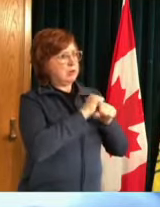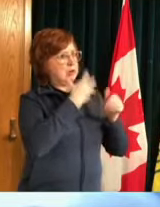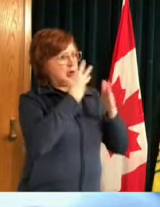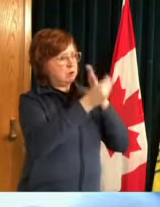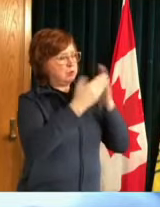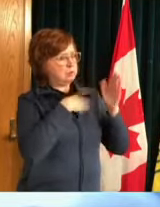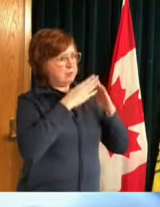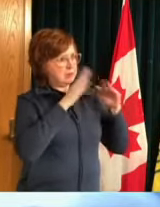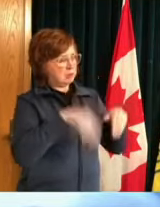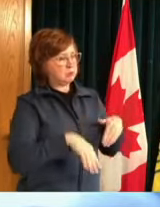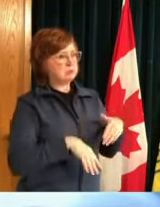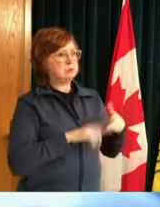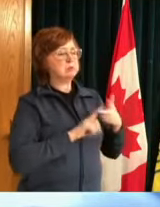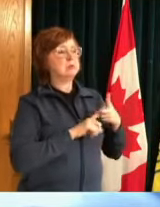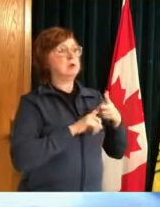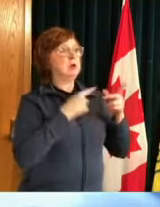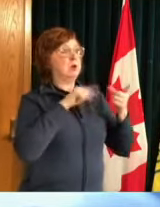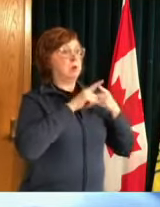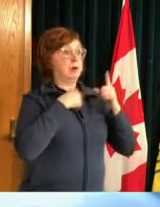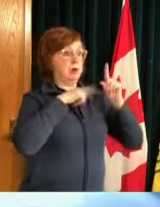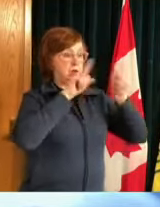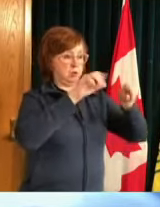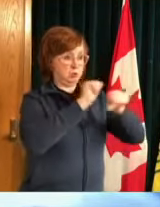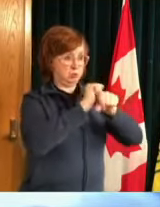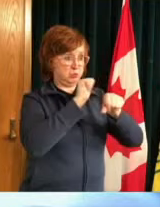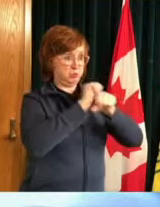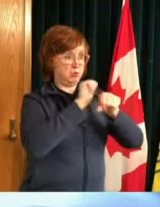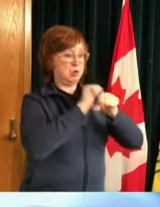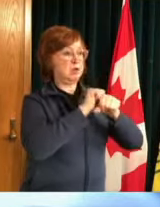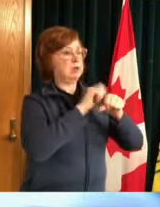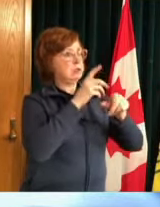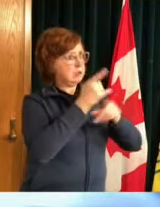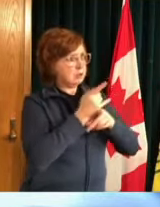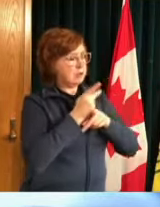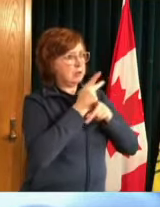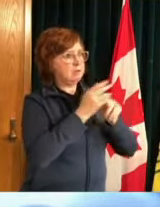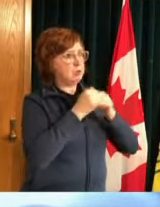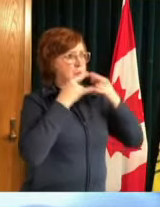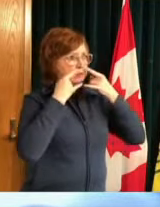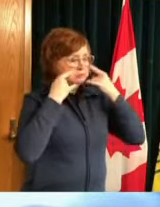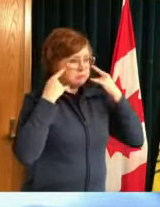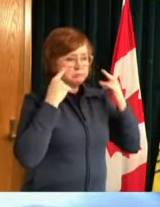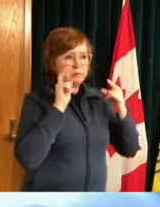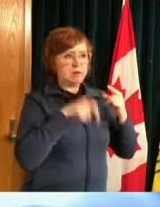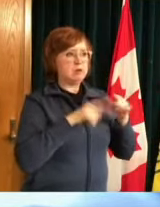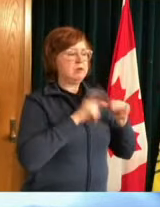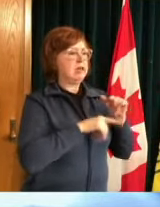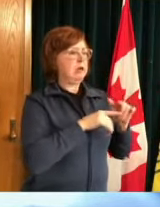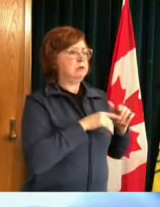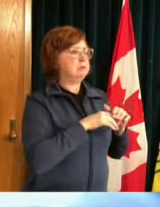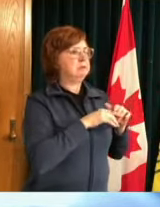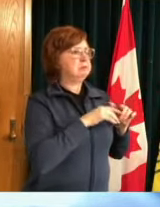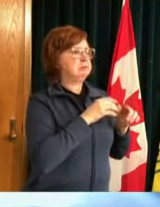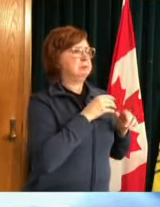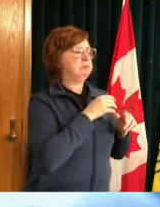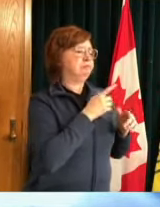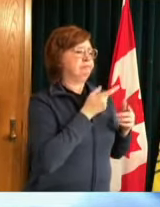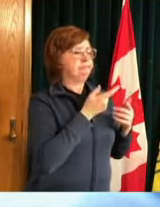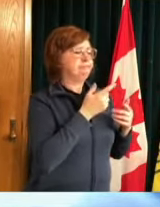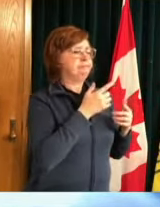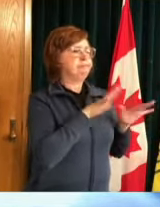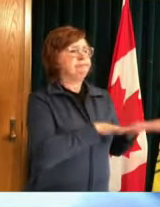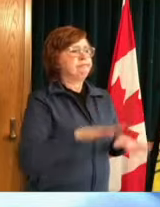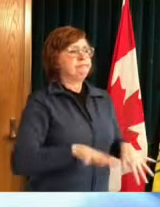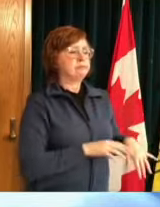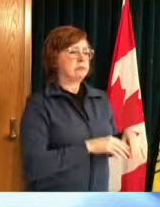be airtight not just at the at a workstation but also during break time uh employers need to support uh staff